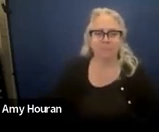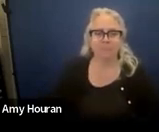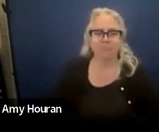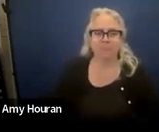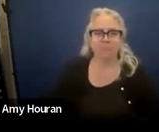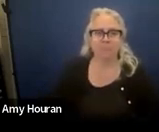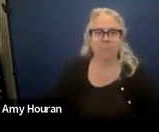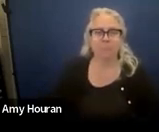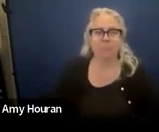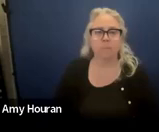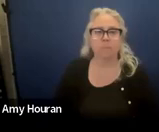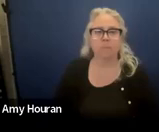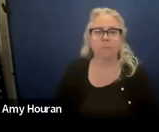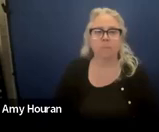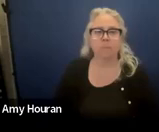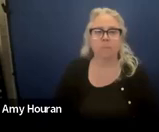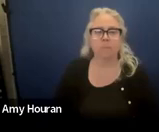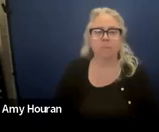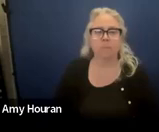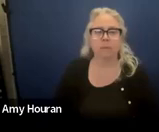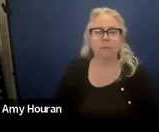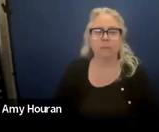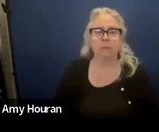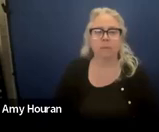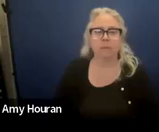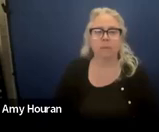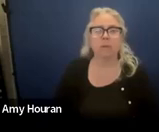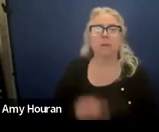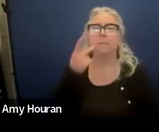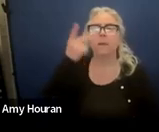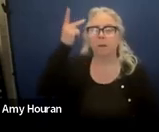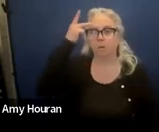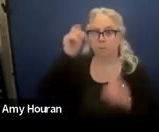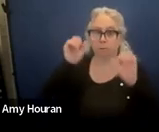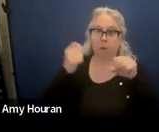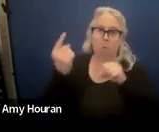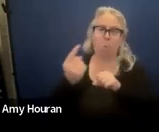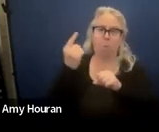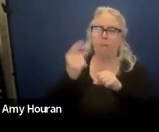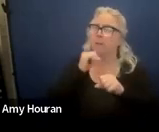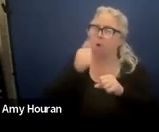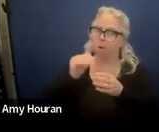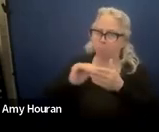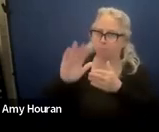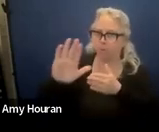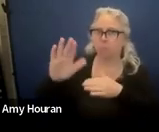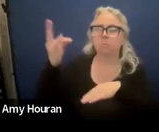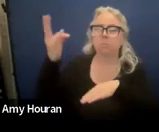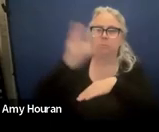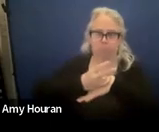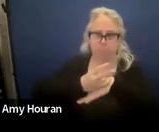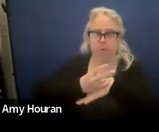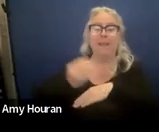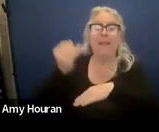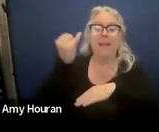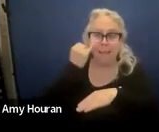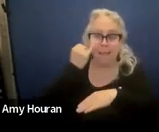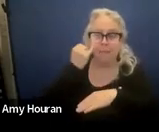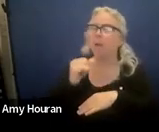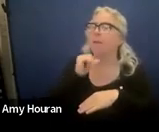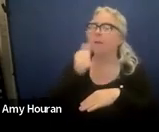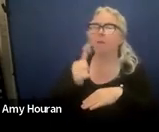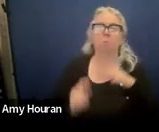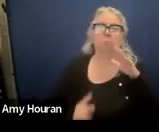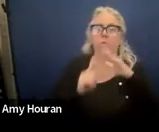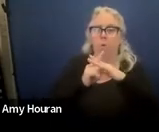all right so parents can only not waive their seven day notice if they do not attend